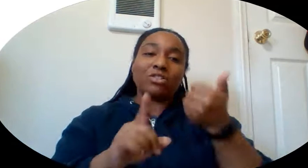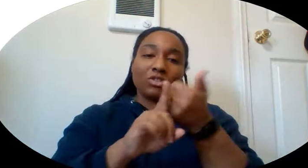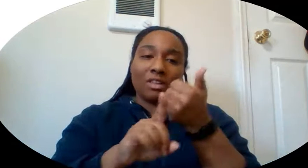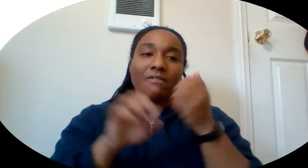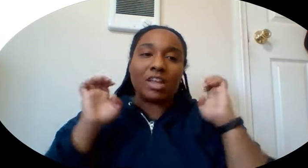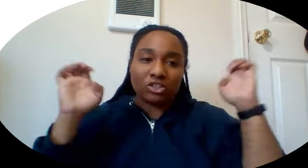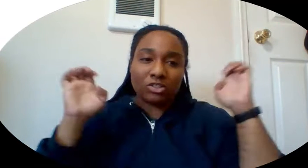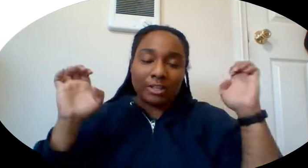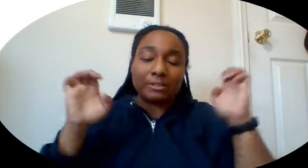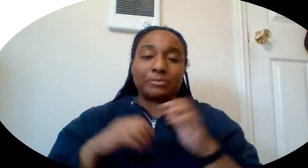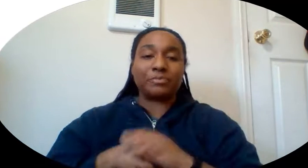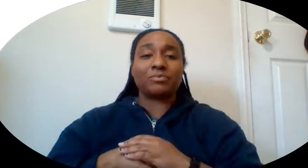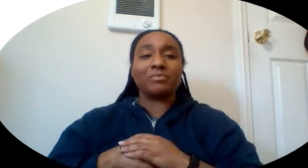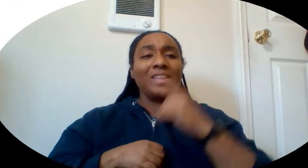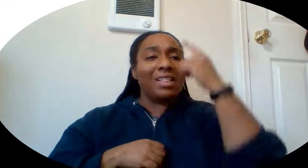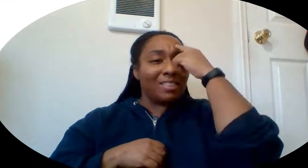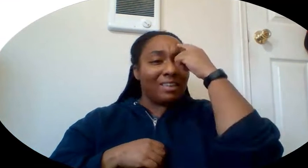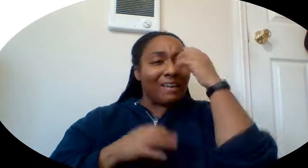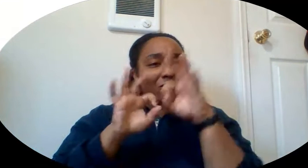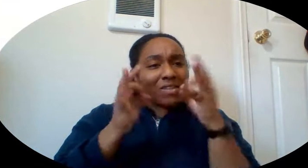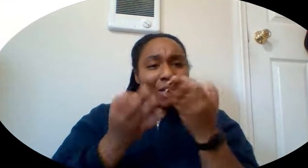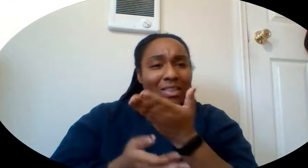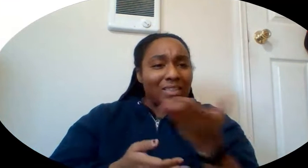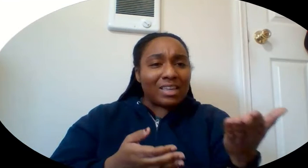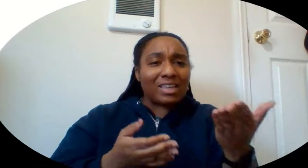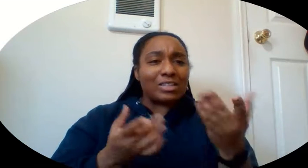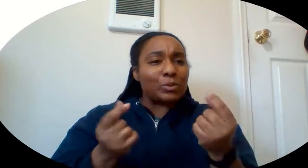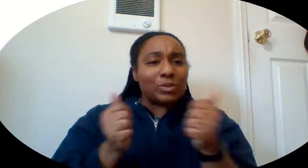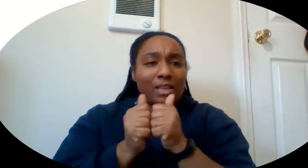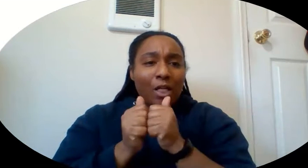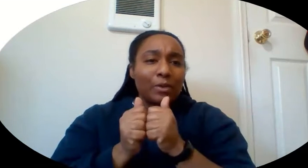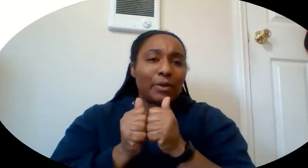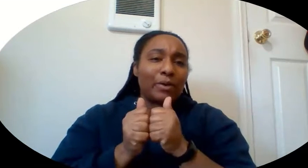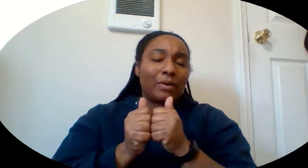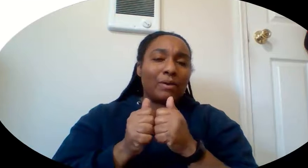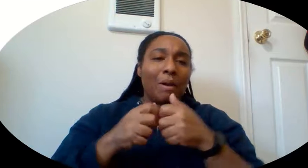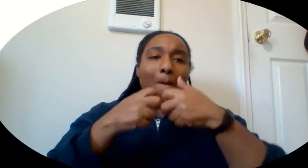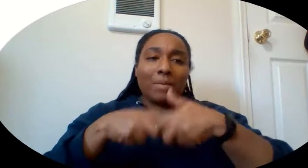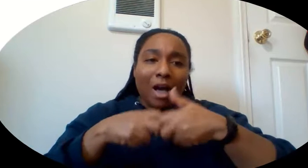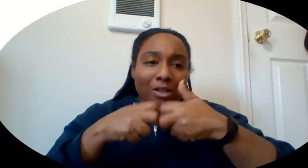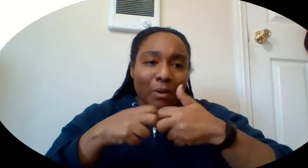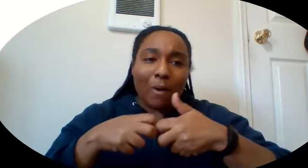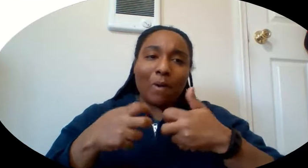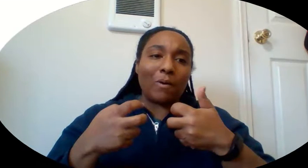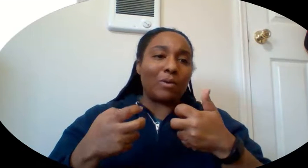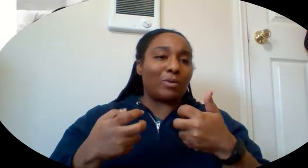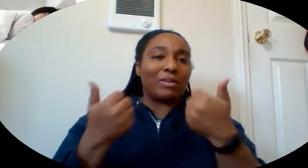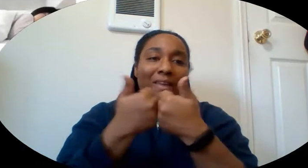Think of some family things that you could do together. Could be a puzzle, could be a board game. Do some fun things together.